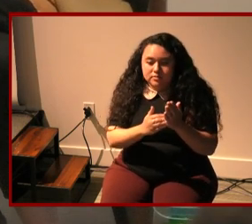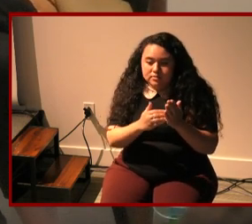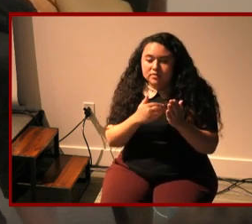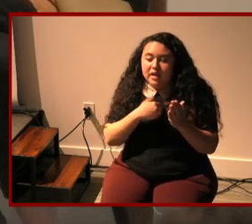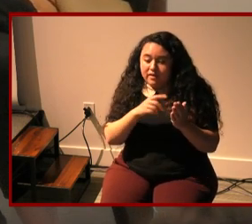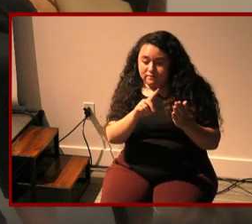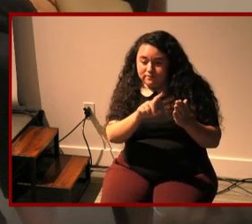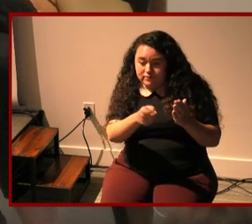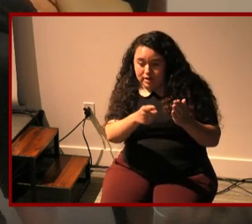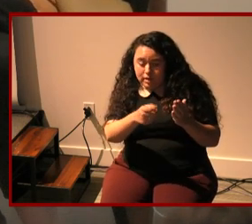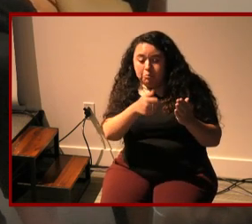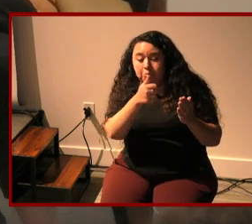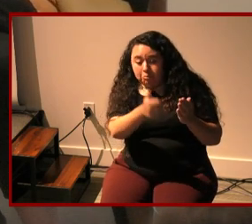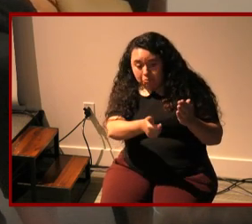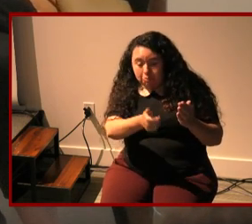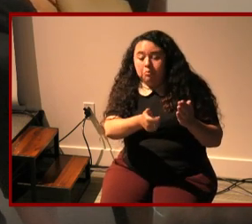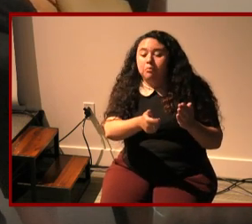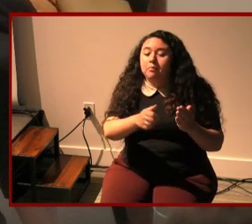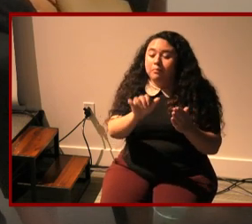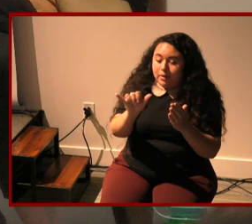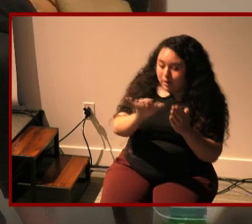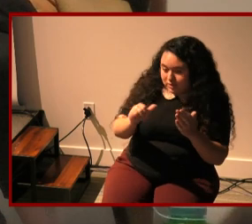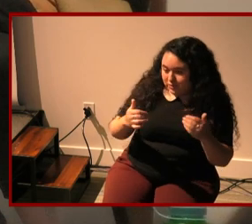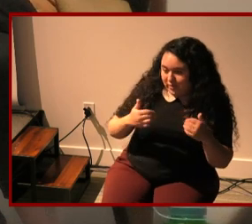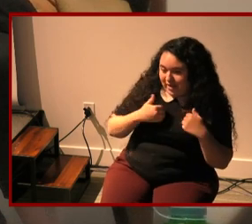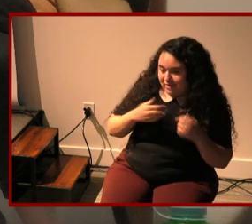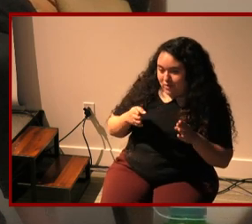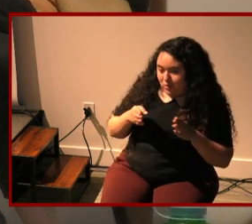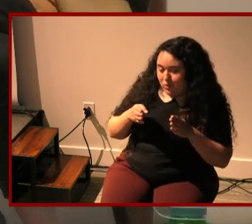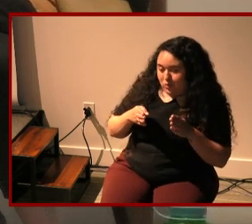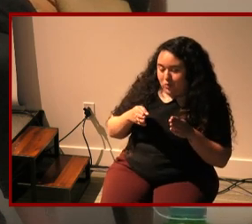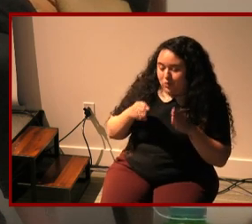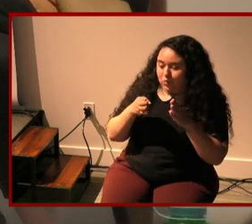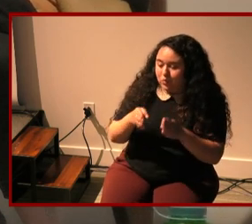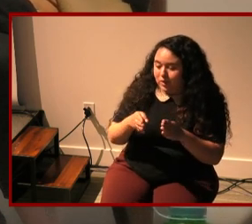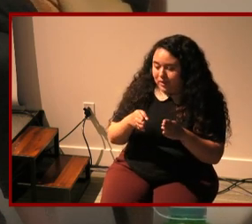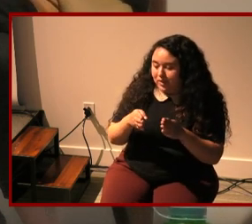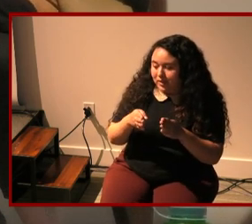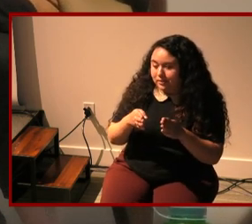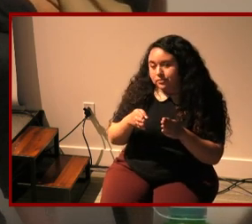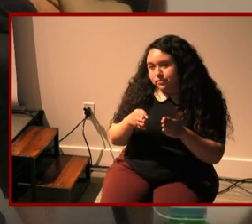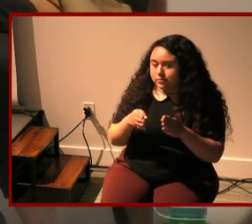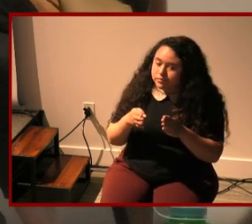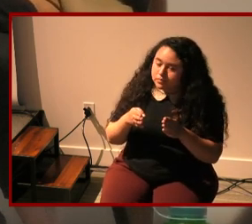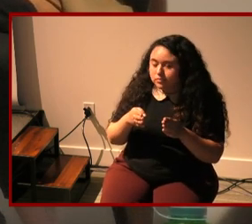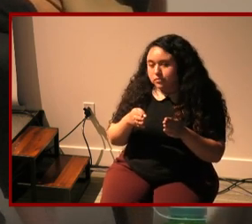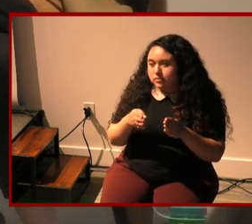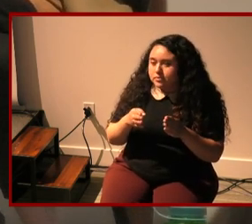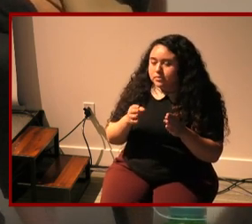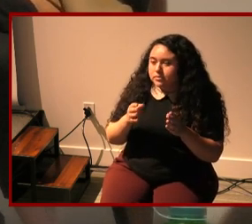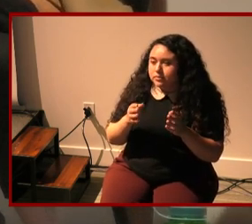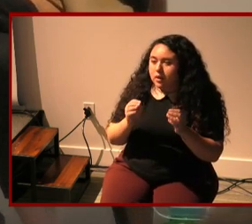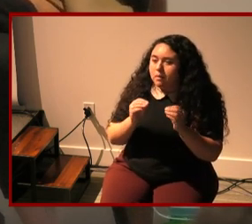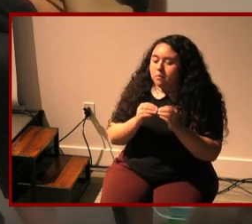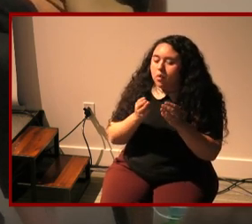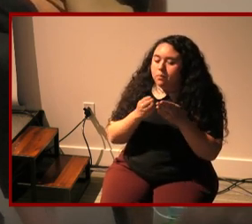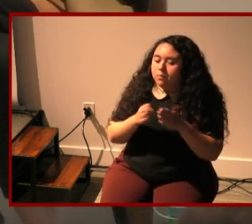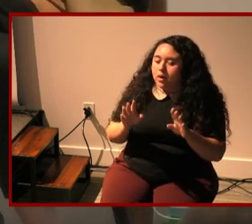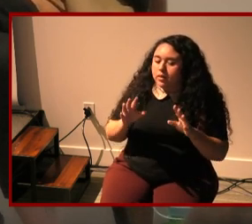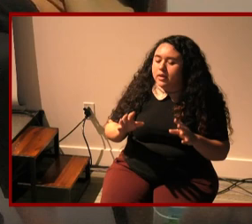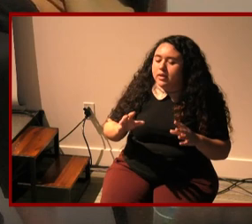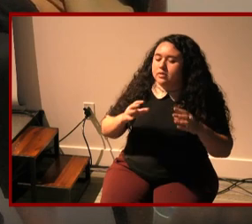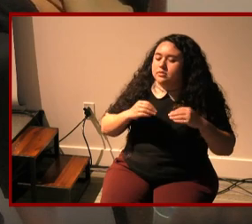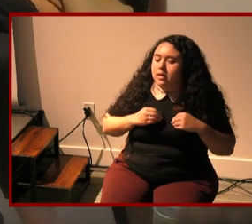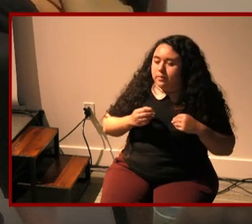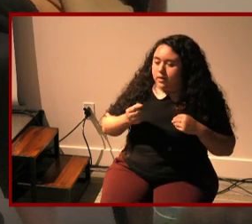have a way more a more broadly accepted and